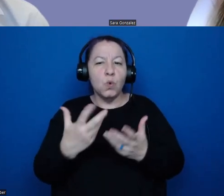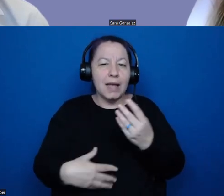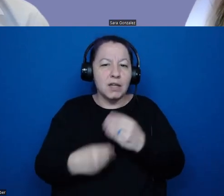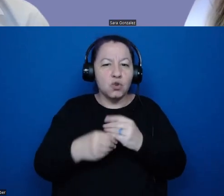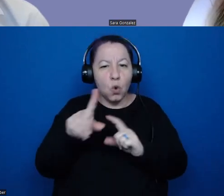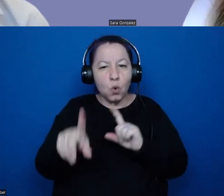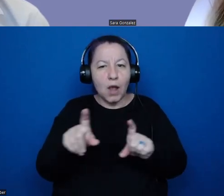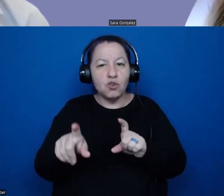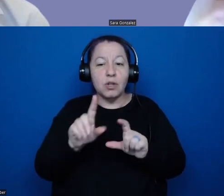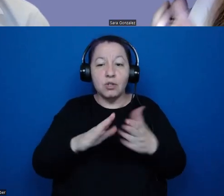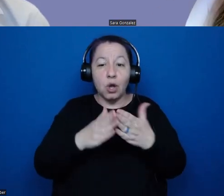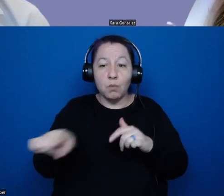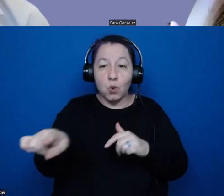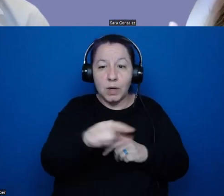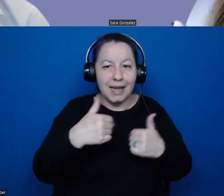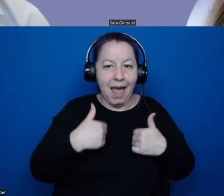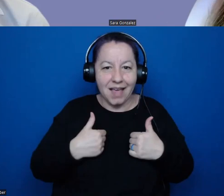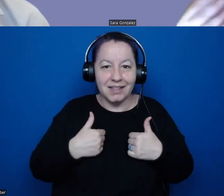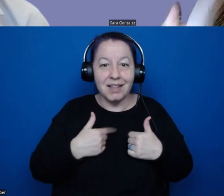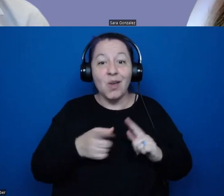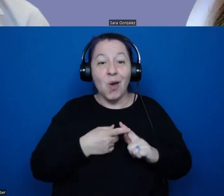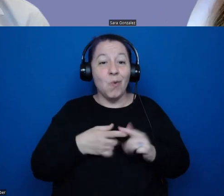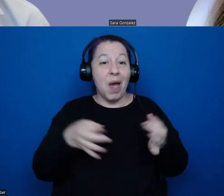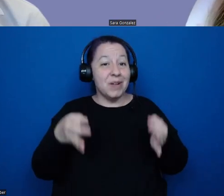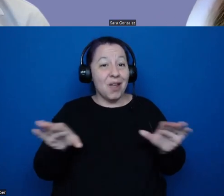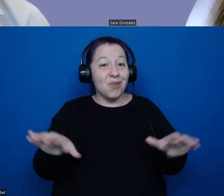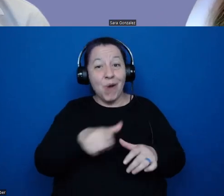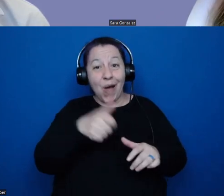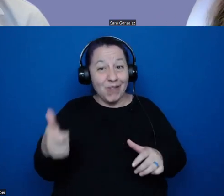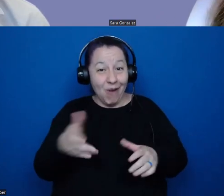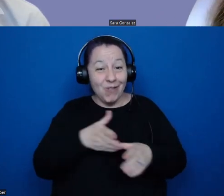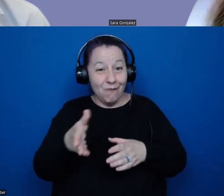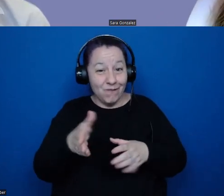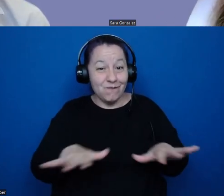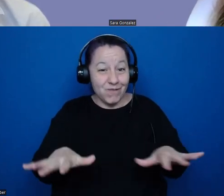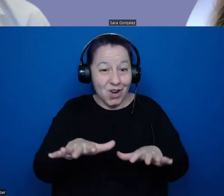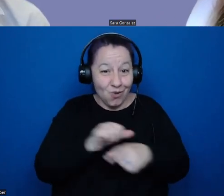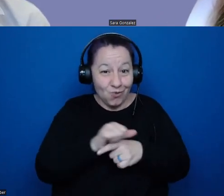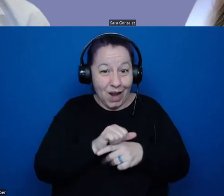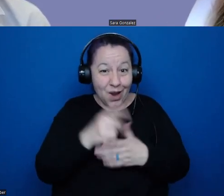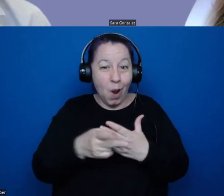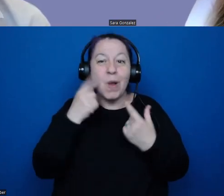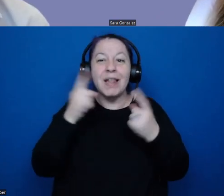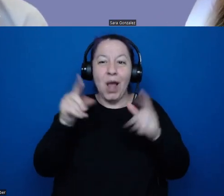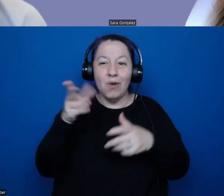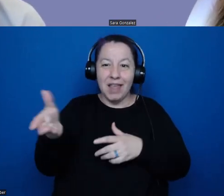has. Certainly, as soon as we decide to do another field training program, we will announce it within the Facebook page.